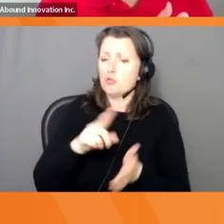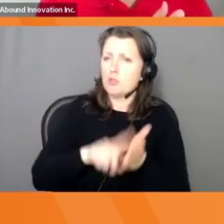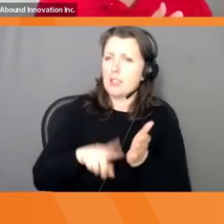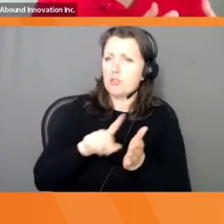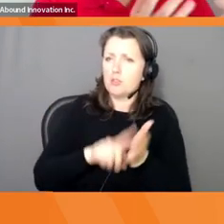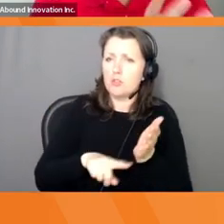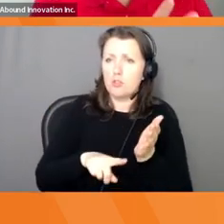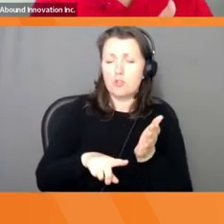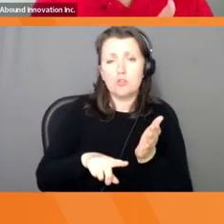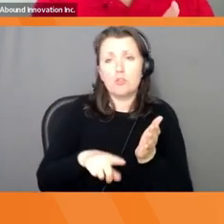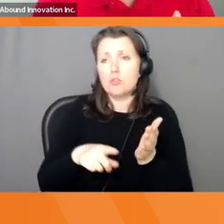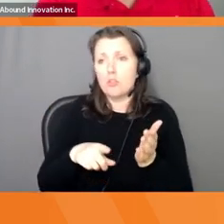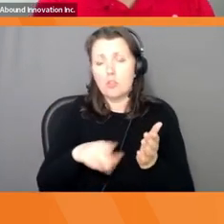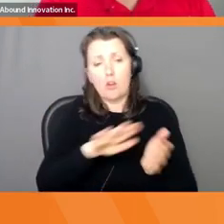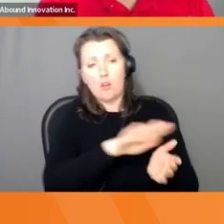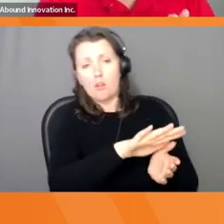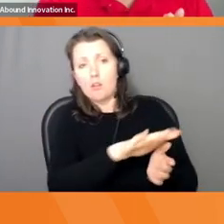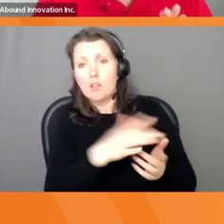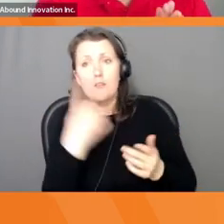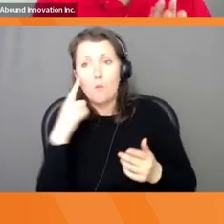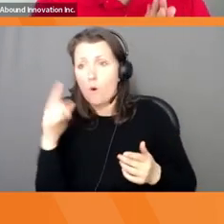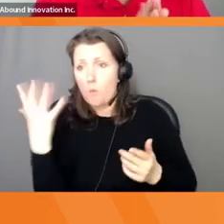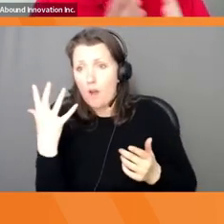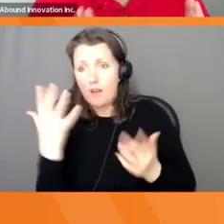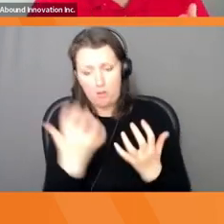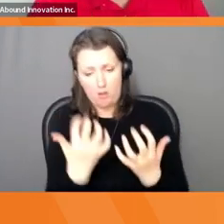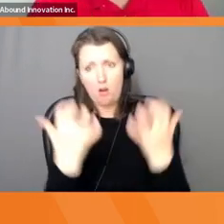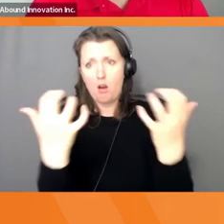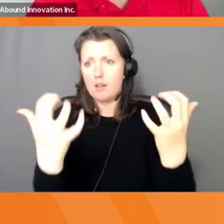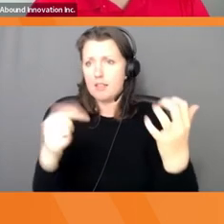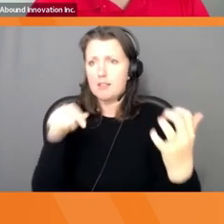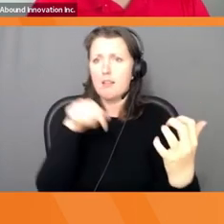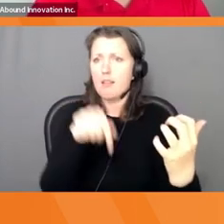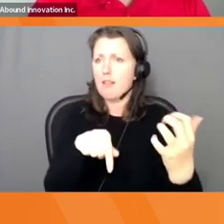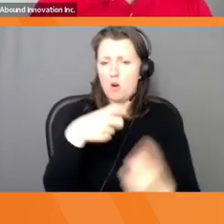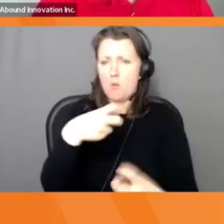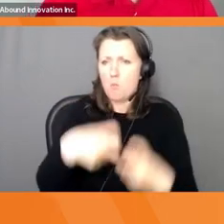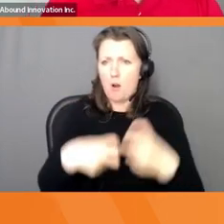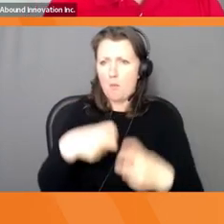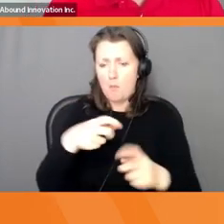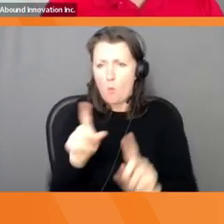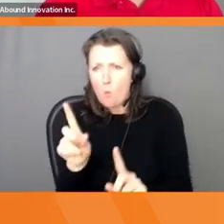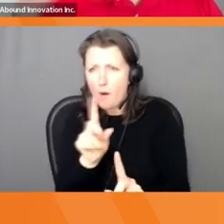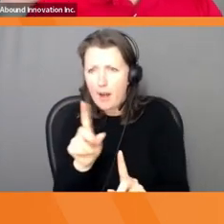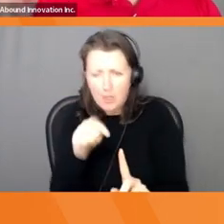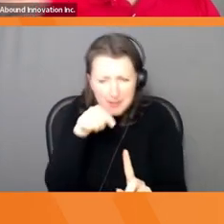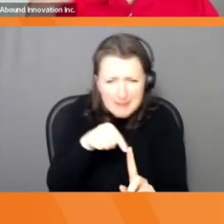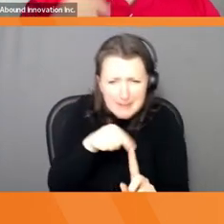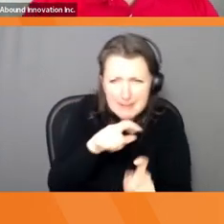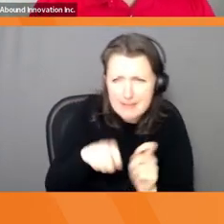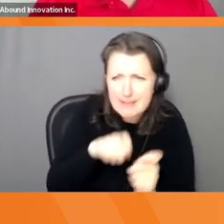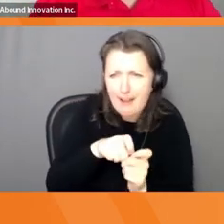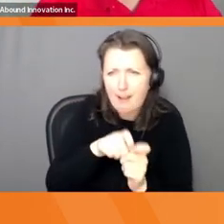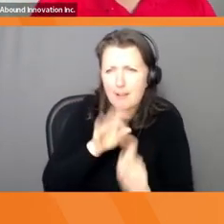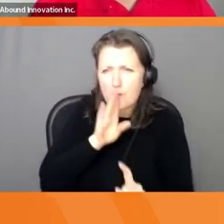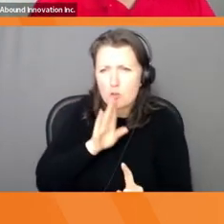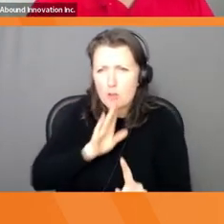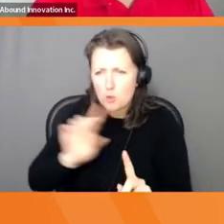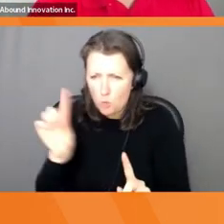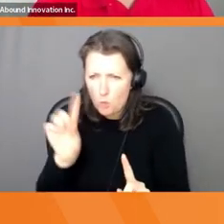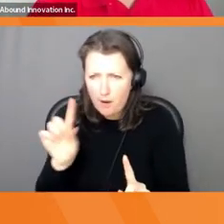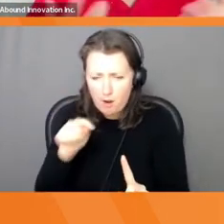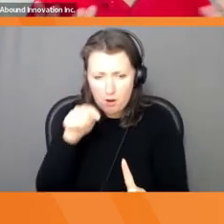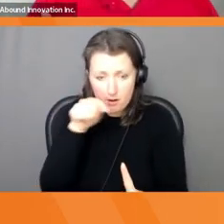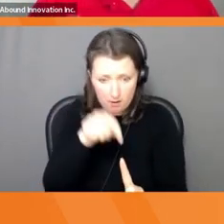target audience that you're trying to serve. And it's a really, really powerful tool that you can use. When I first found out about observation,